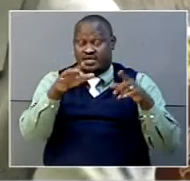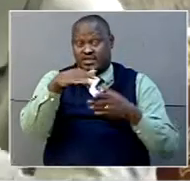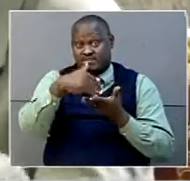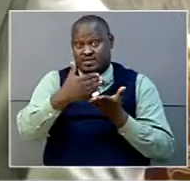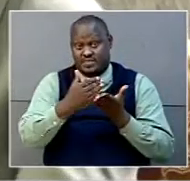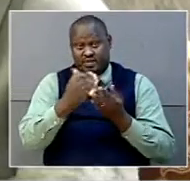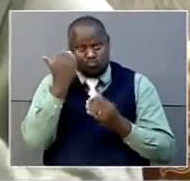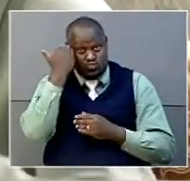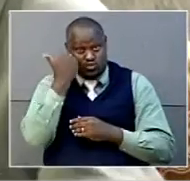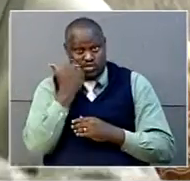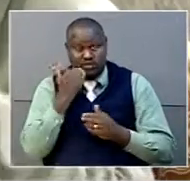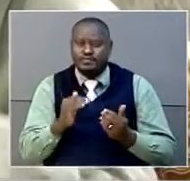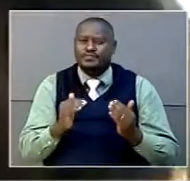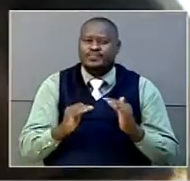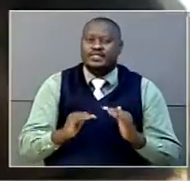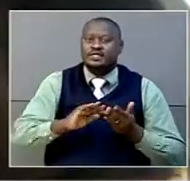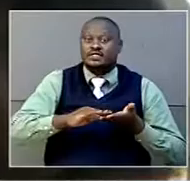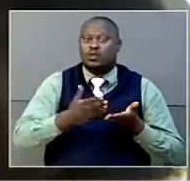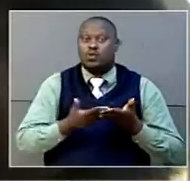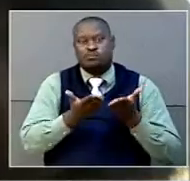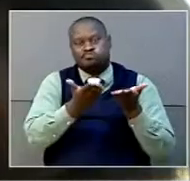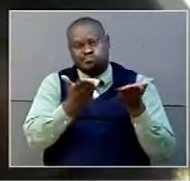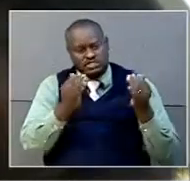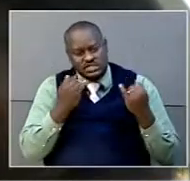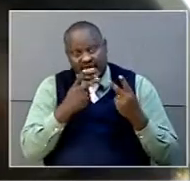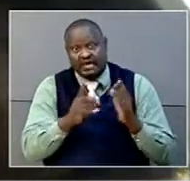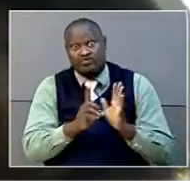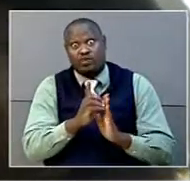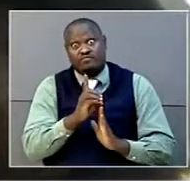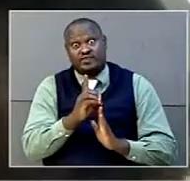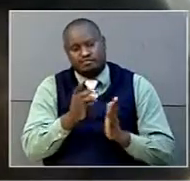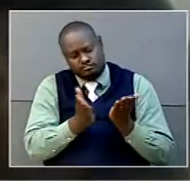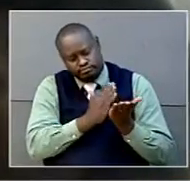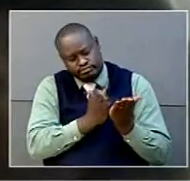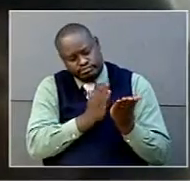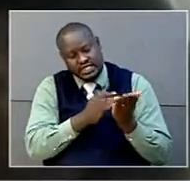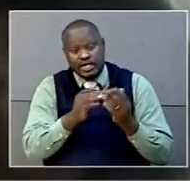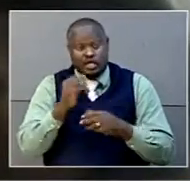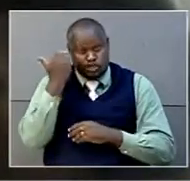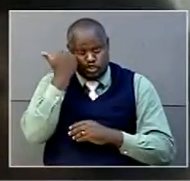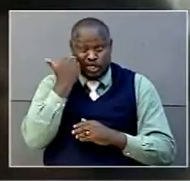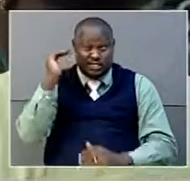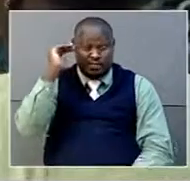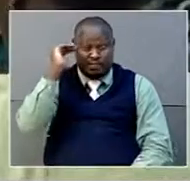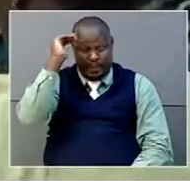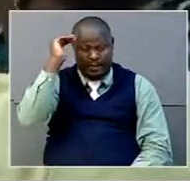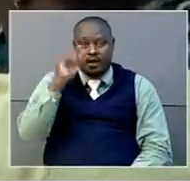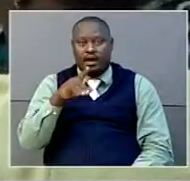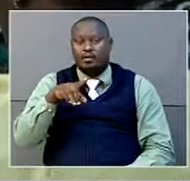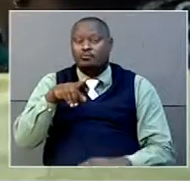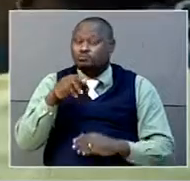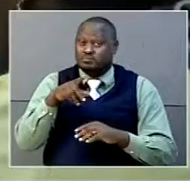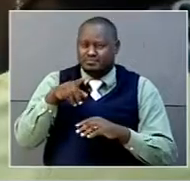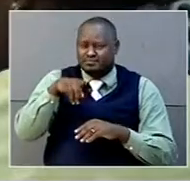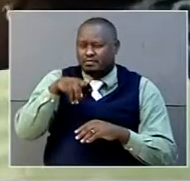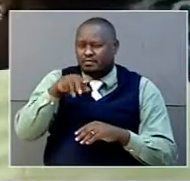Presiding over the meeting in which stakeholders were perusing through the draft document, the principal judge, Yorokam Bamwine, emphasized the